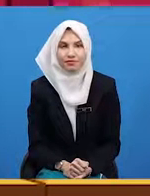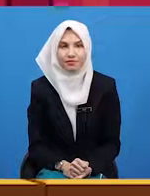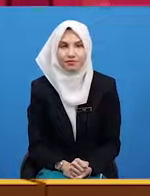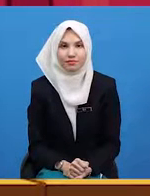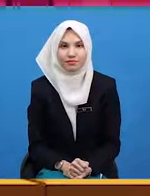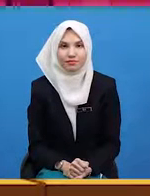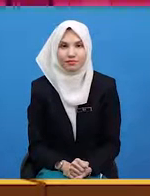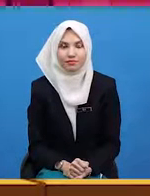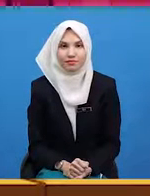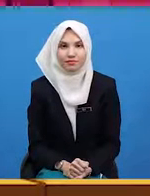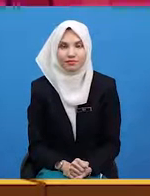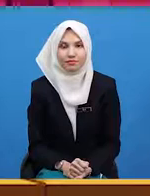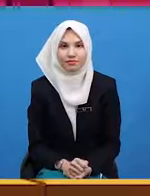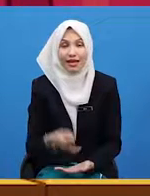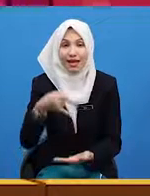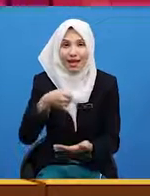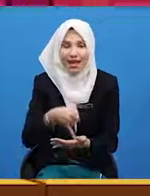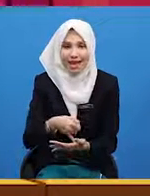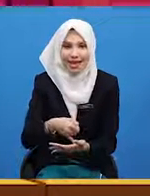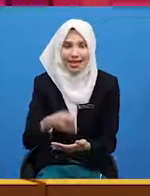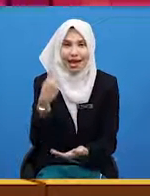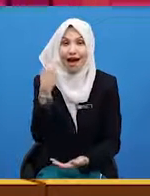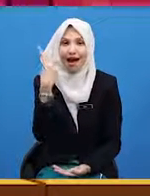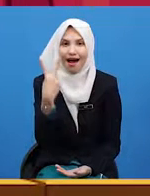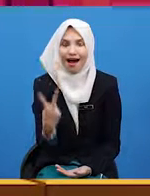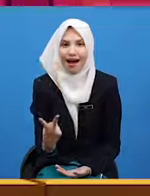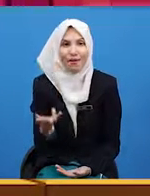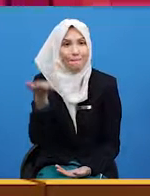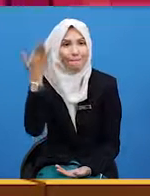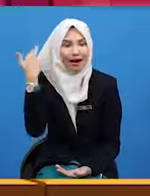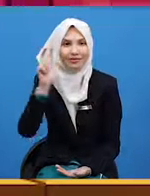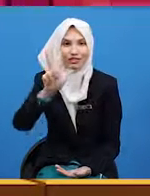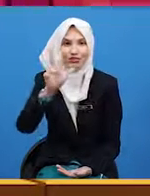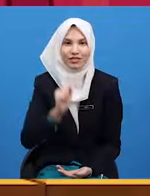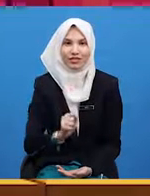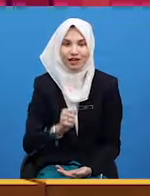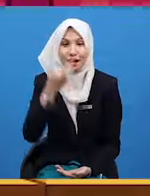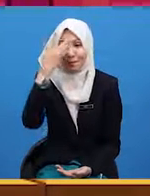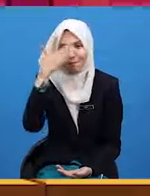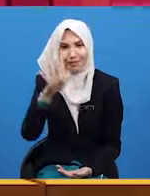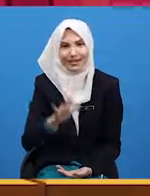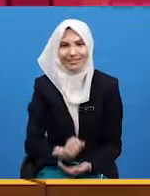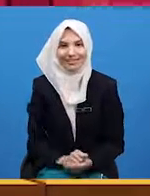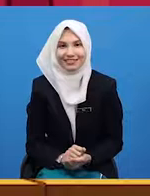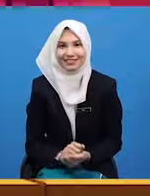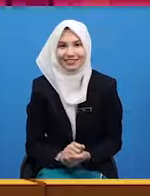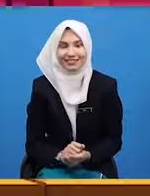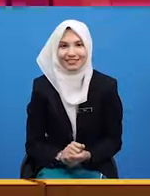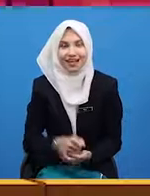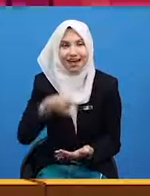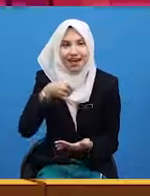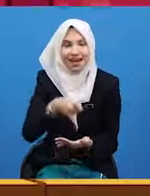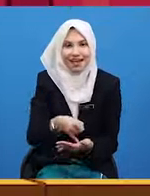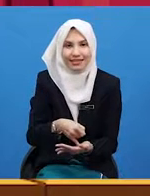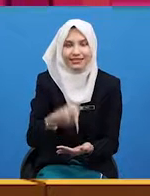It's quarter past three. You are incredibly good YOLO. It's quarter